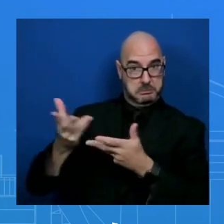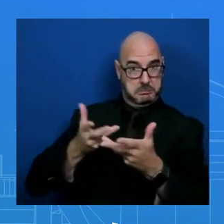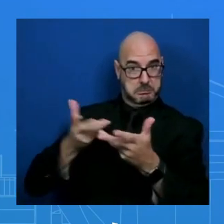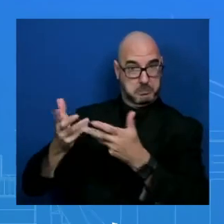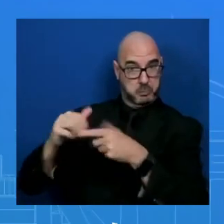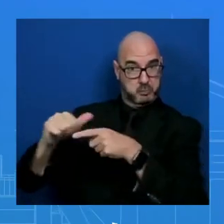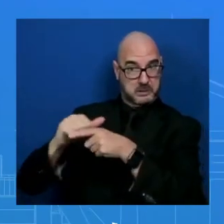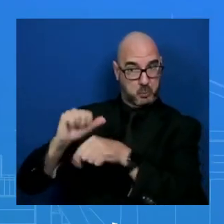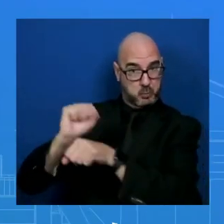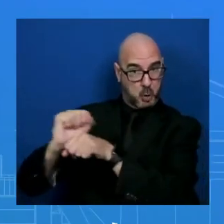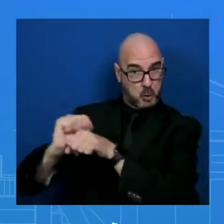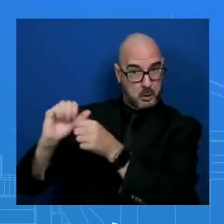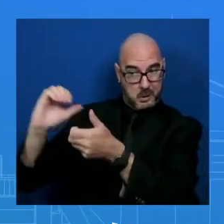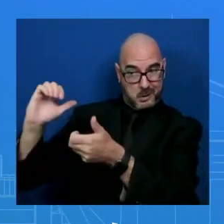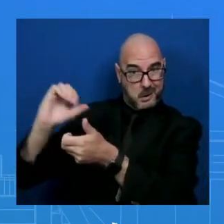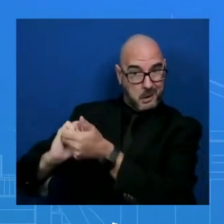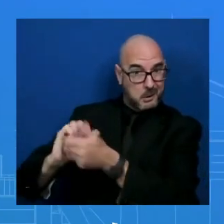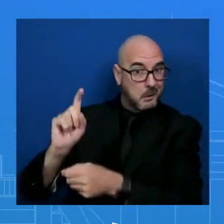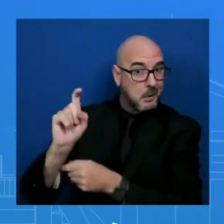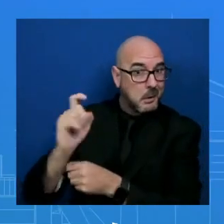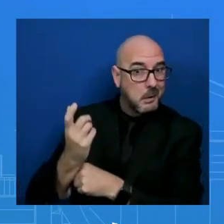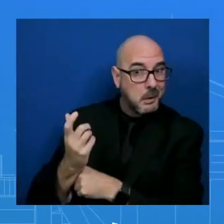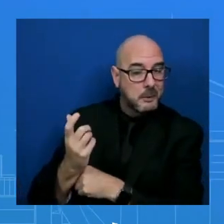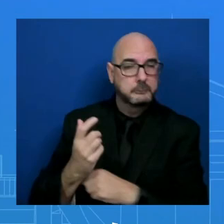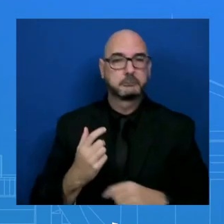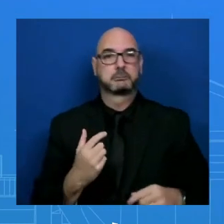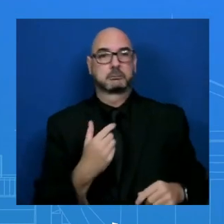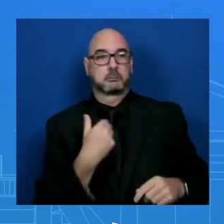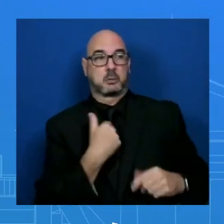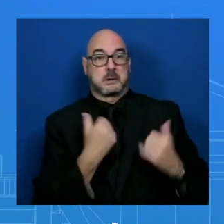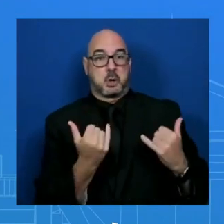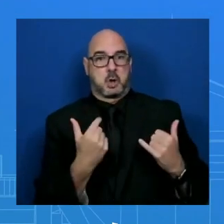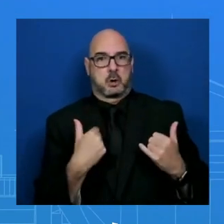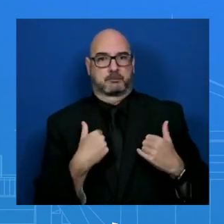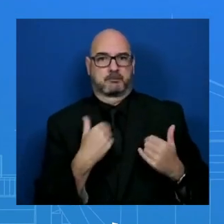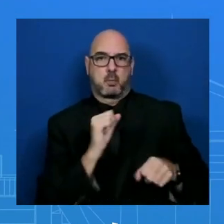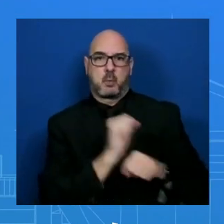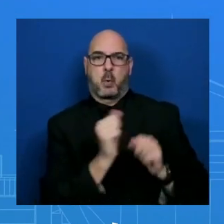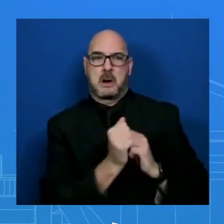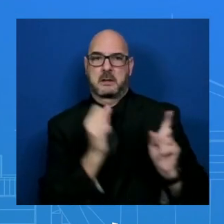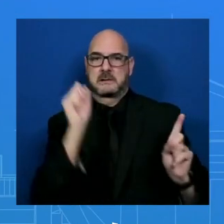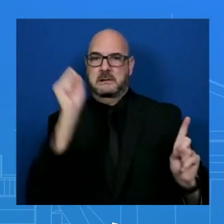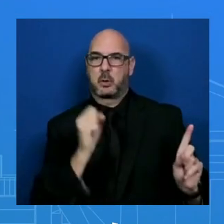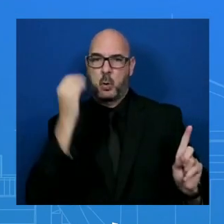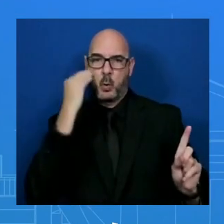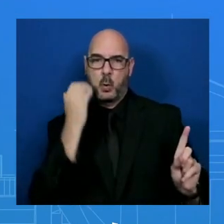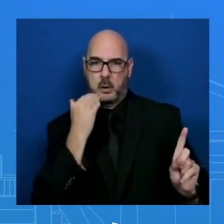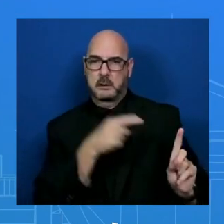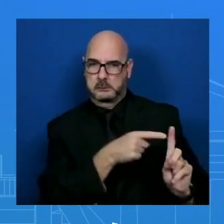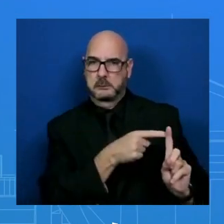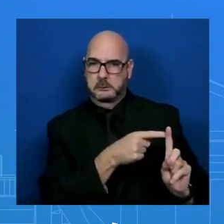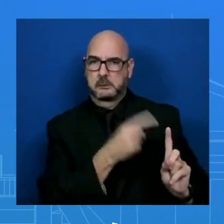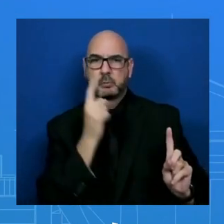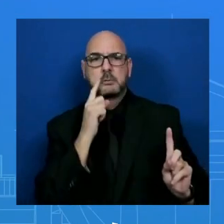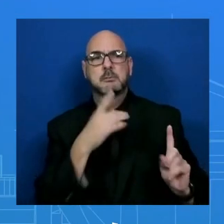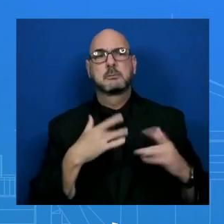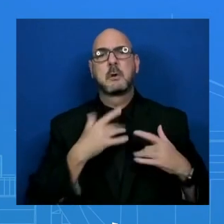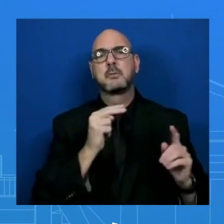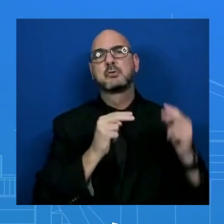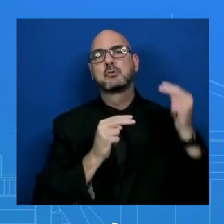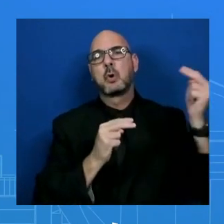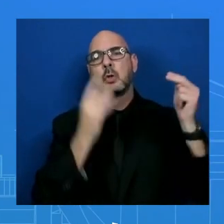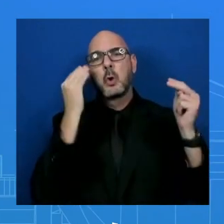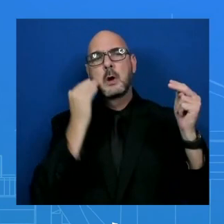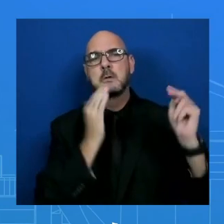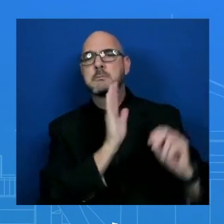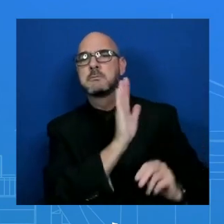We're sitting in close consultation with both South Korea and Japan on the question of North Korea's advancing nuclear and missile capabilities. I don't